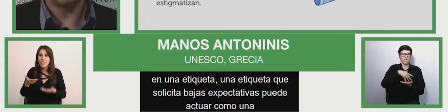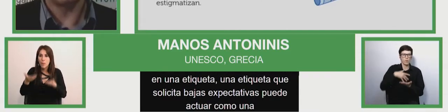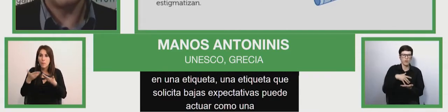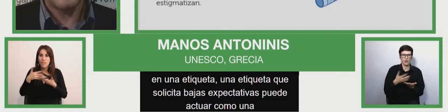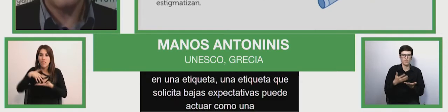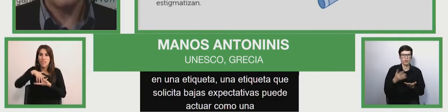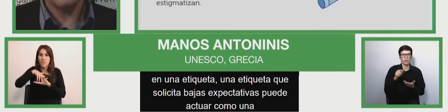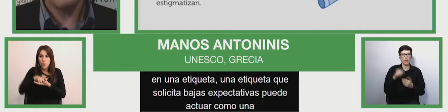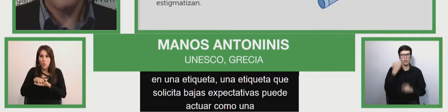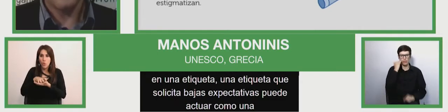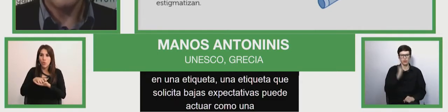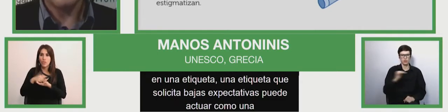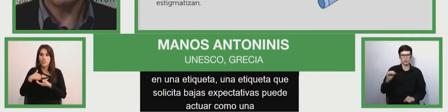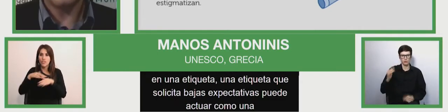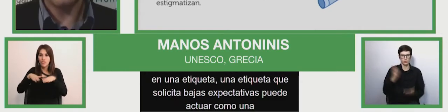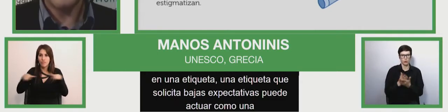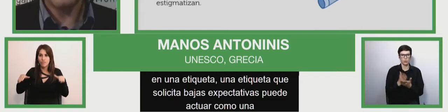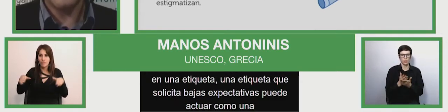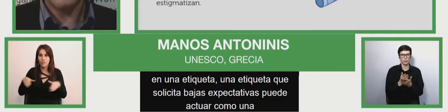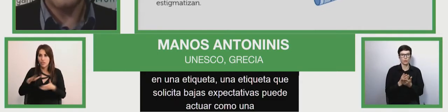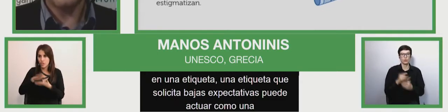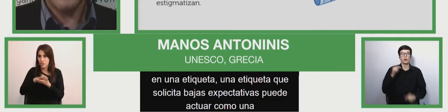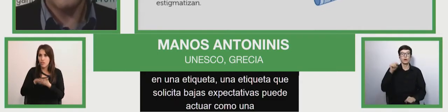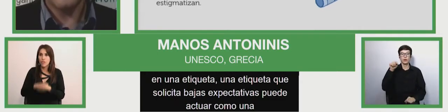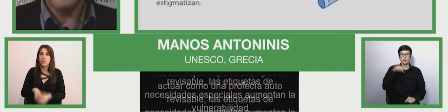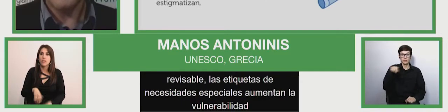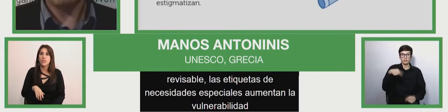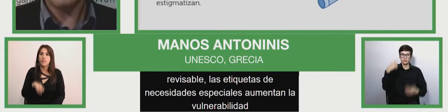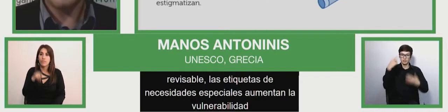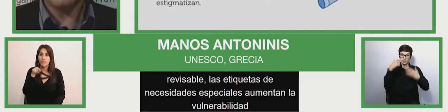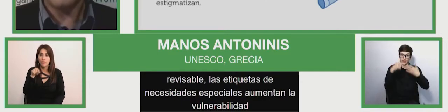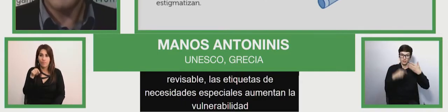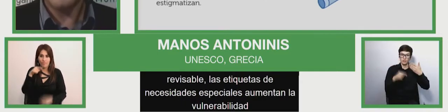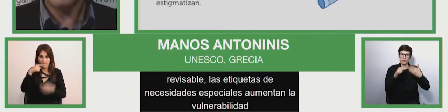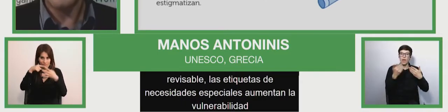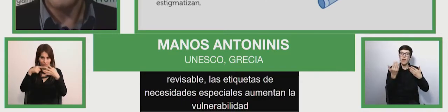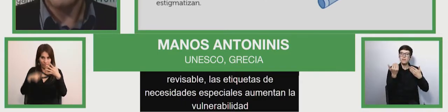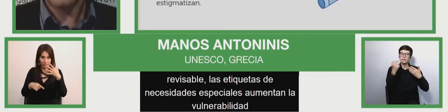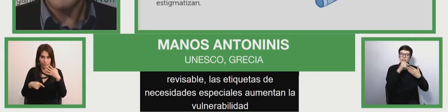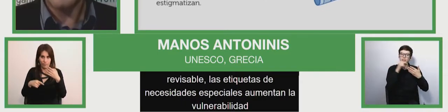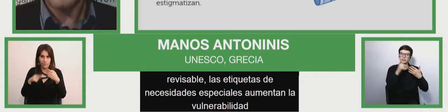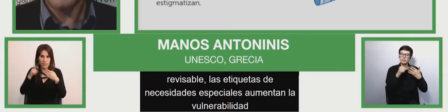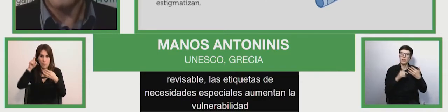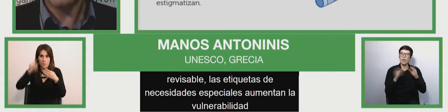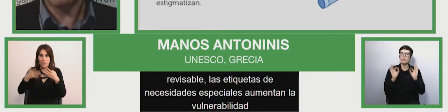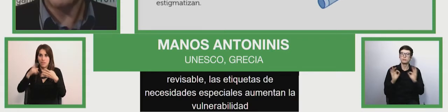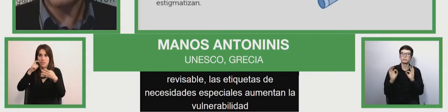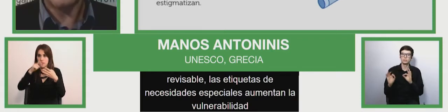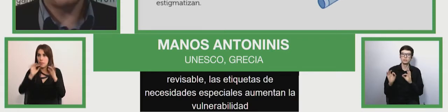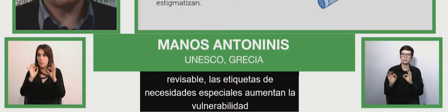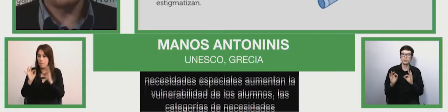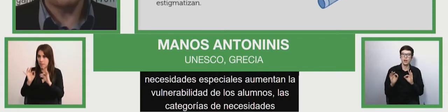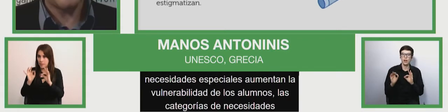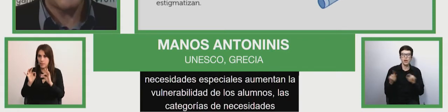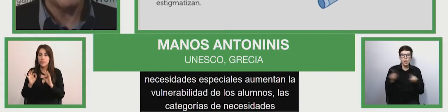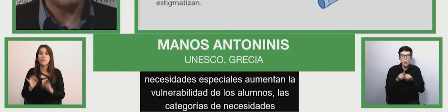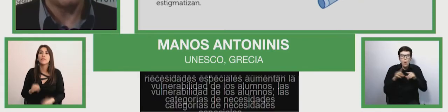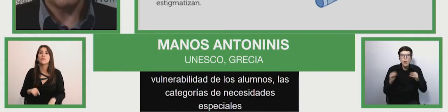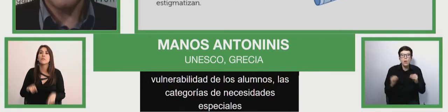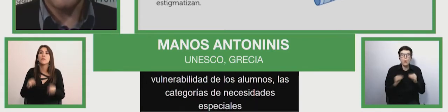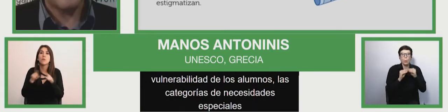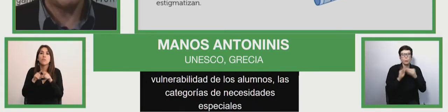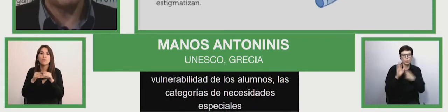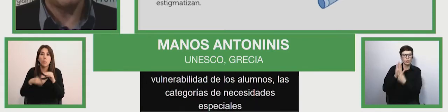the categories of needs. Special needs, needs, has together a stigma and vary and affect